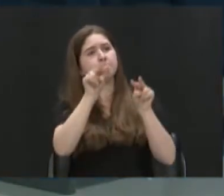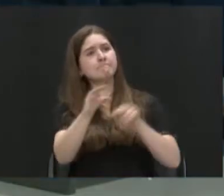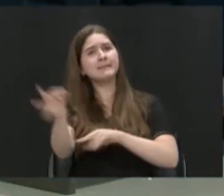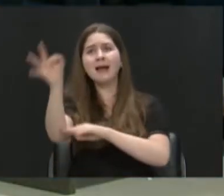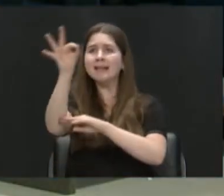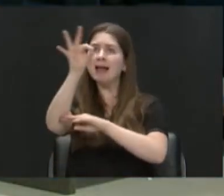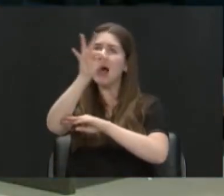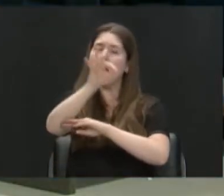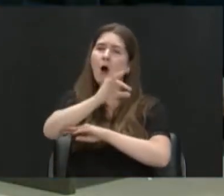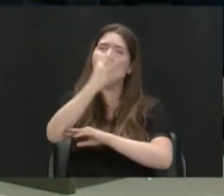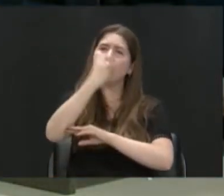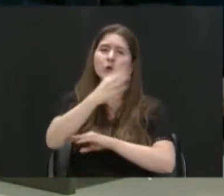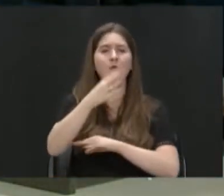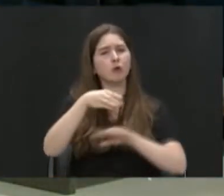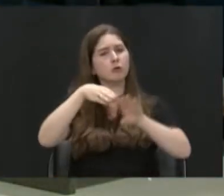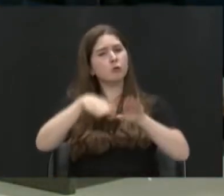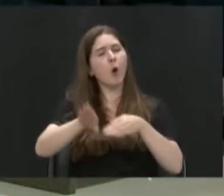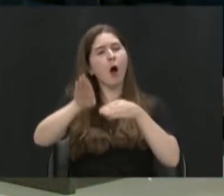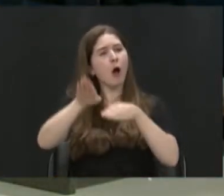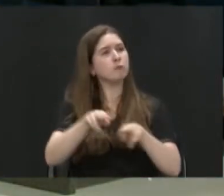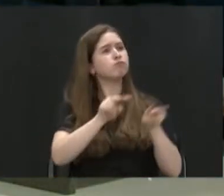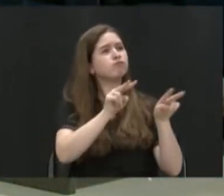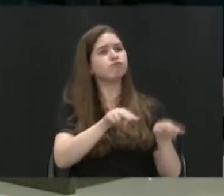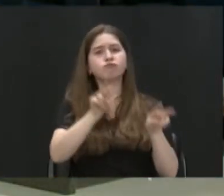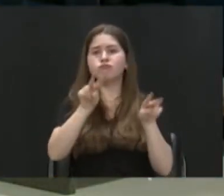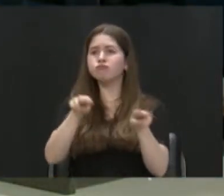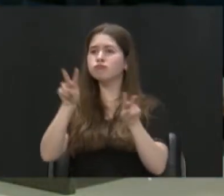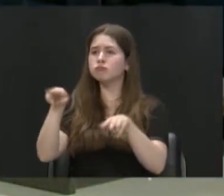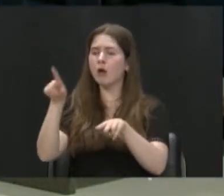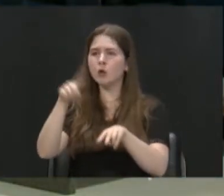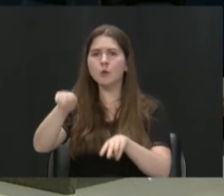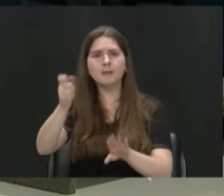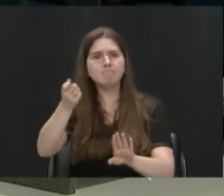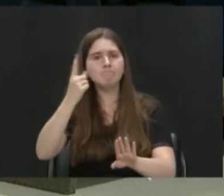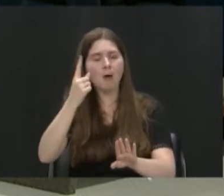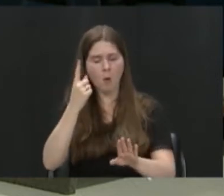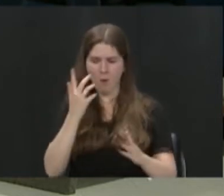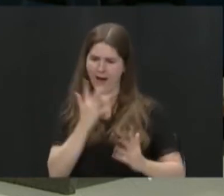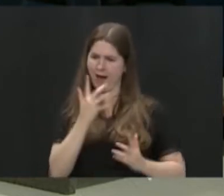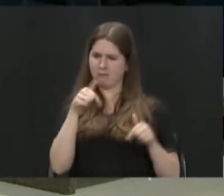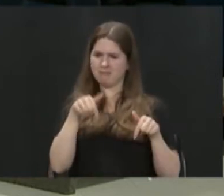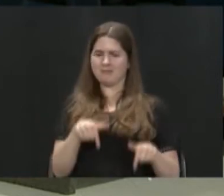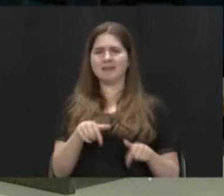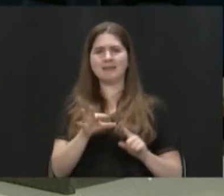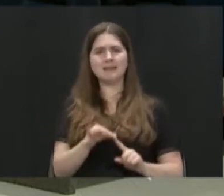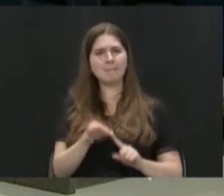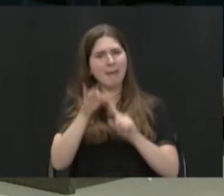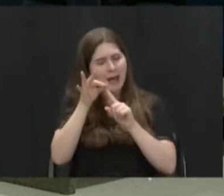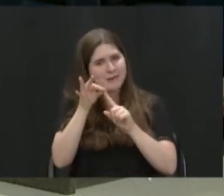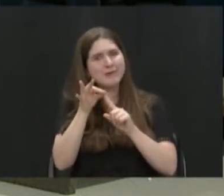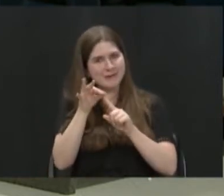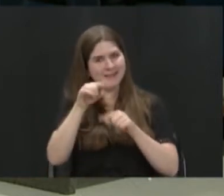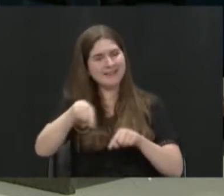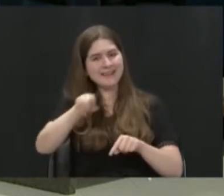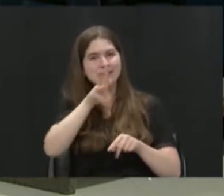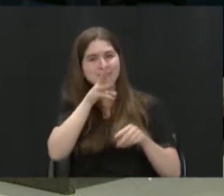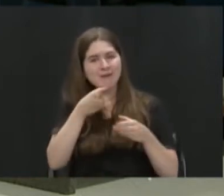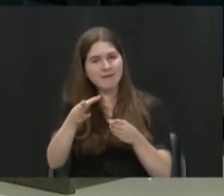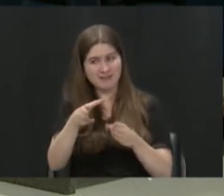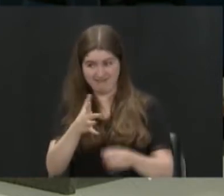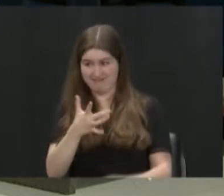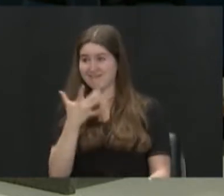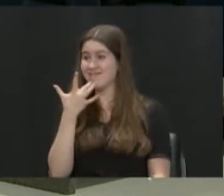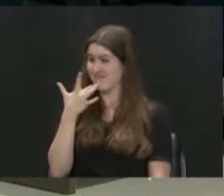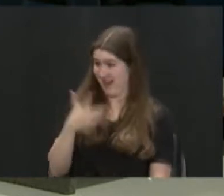can be enough to make you realize that we are special because of our rivers. Really lucky. We're really lucky.